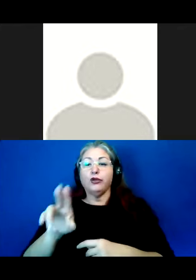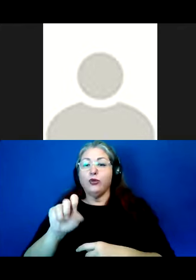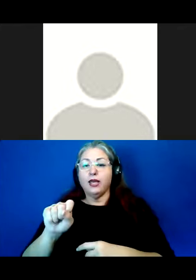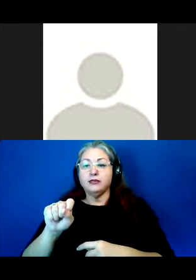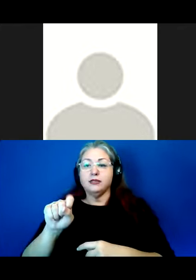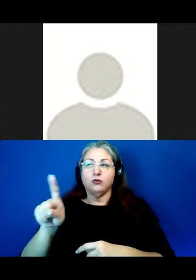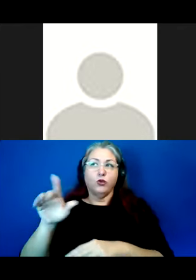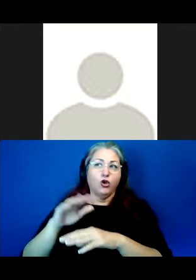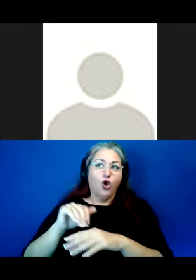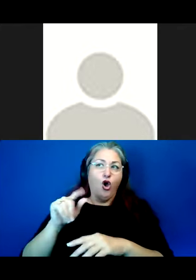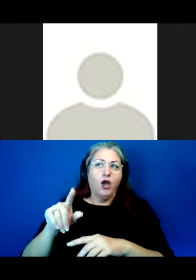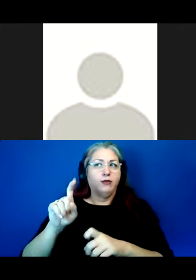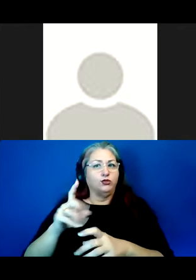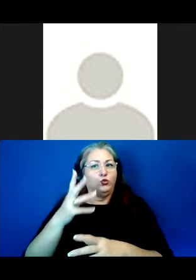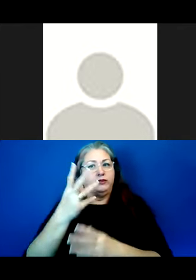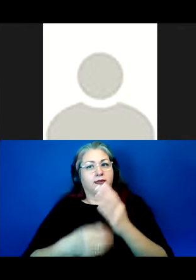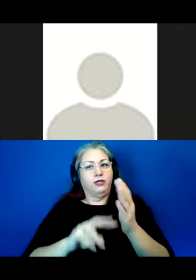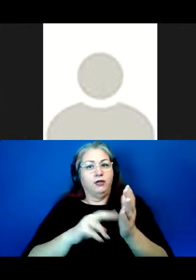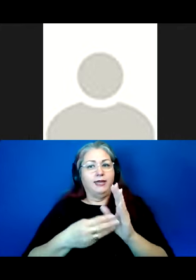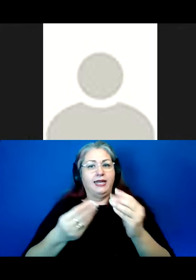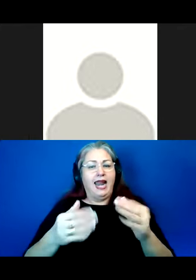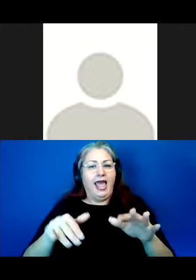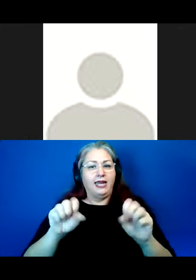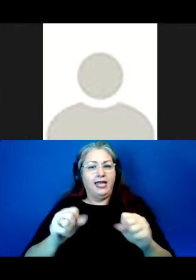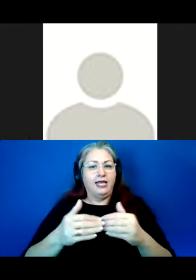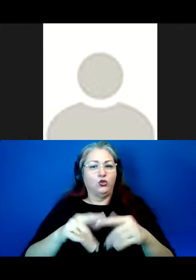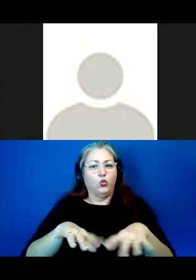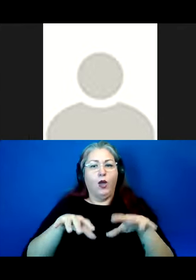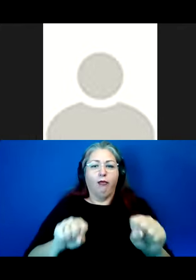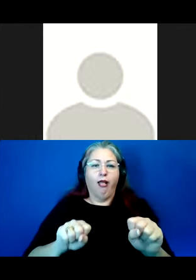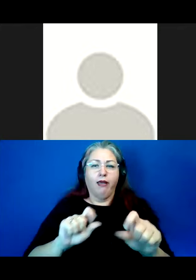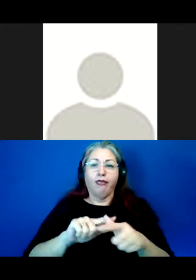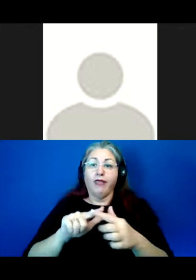called upon to disappear so that our lands can be occupied and exploited.